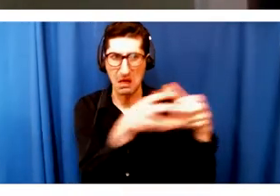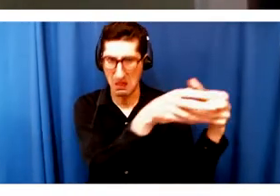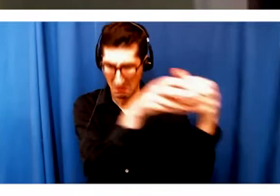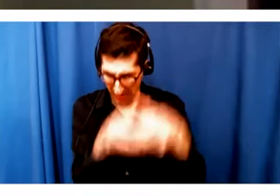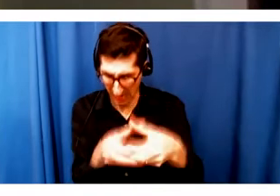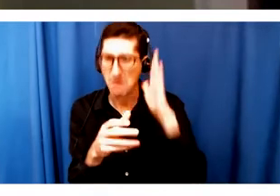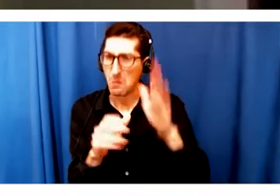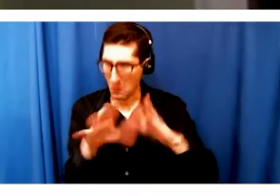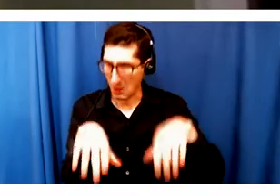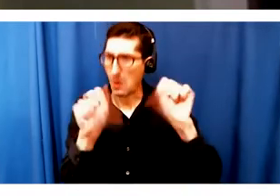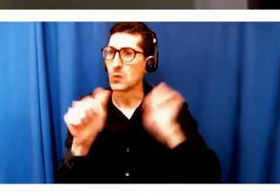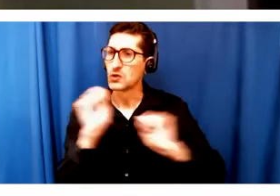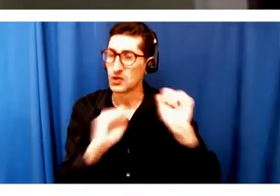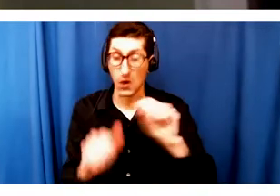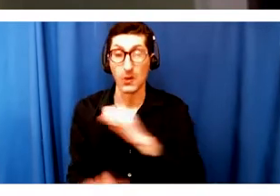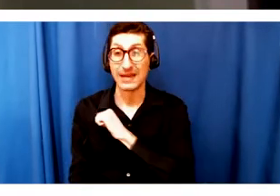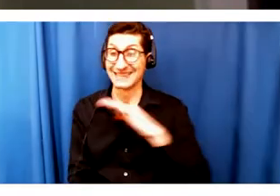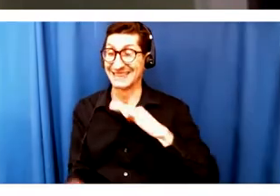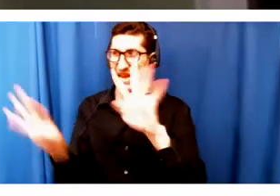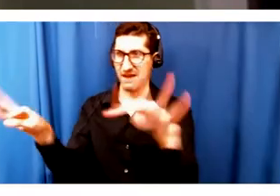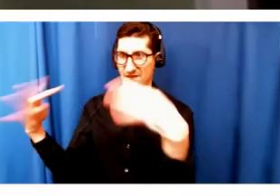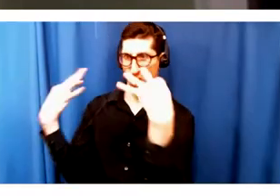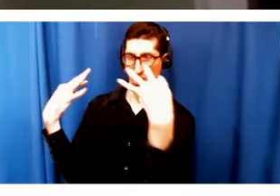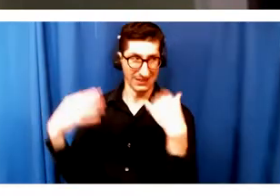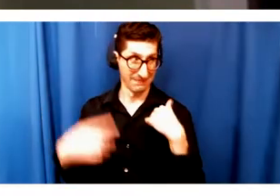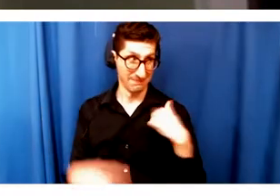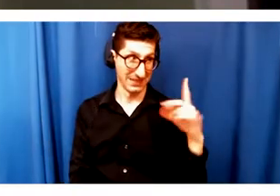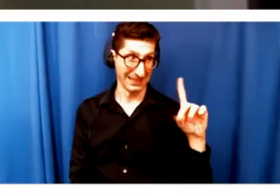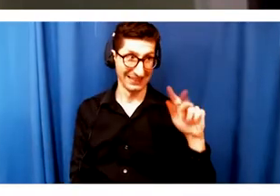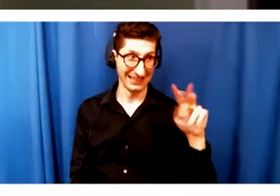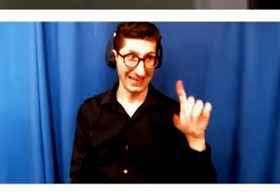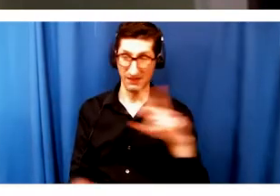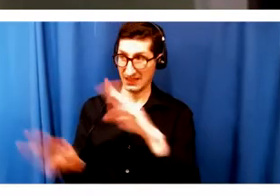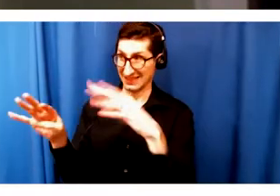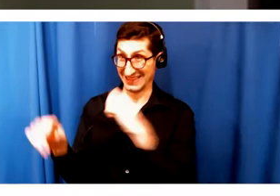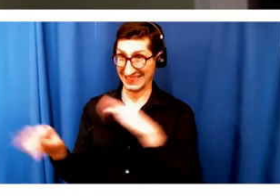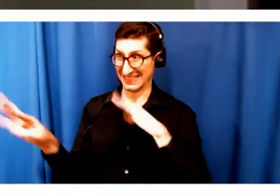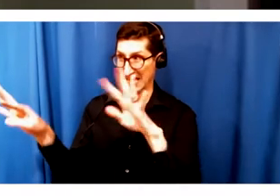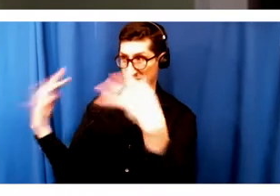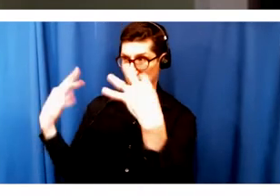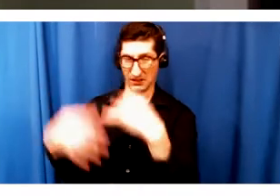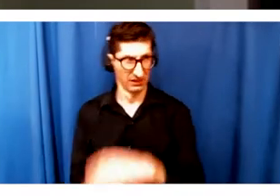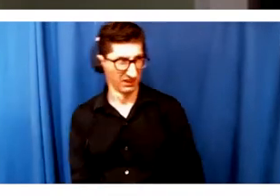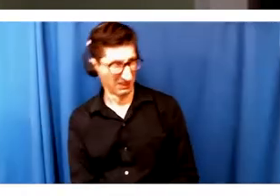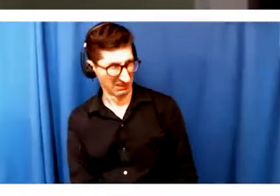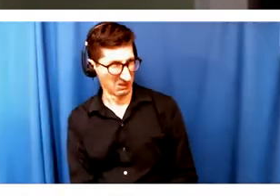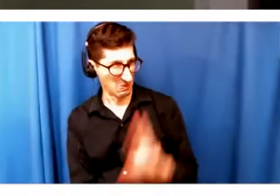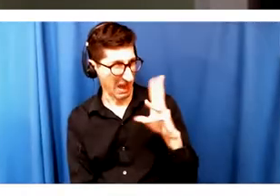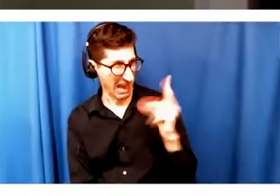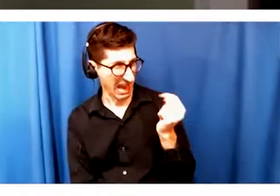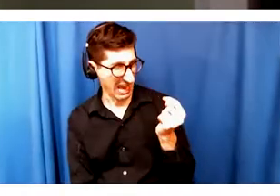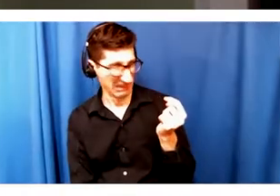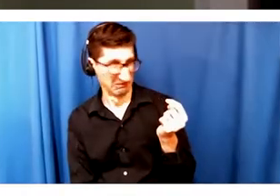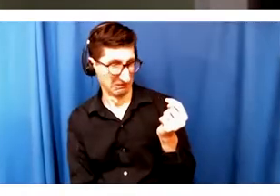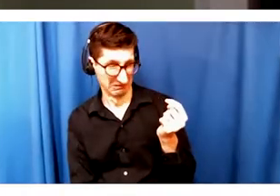staff was looking at David and I like we had six heads. And one person had sort of